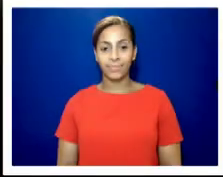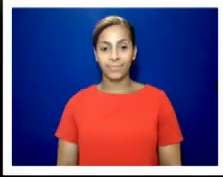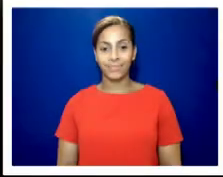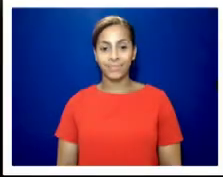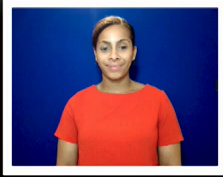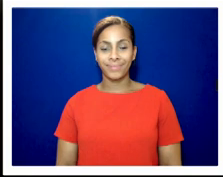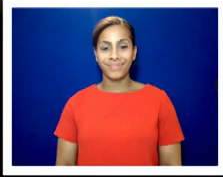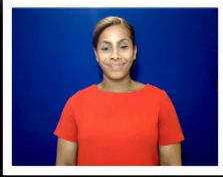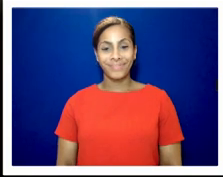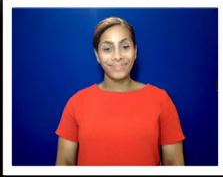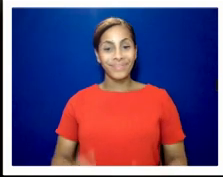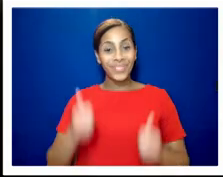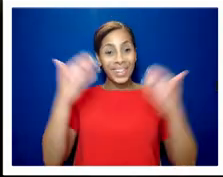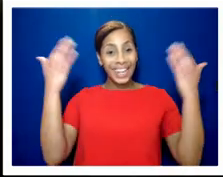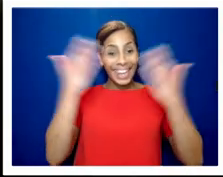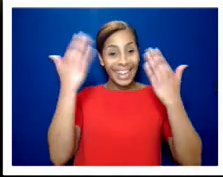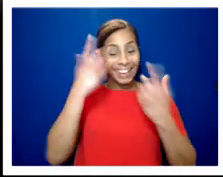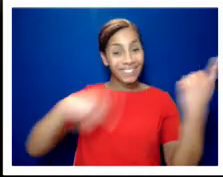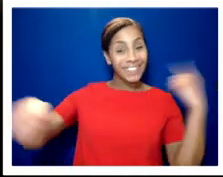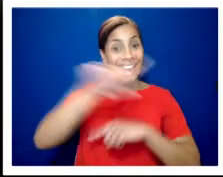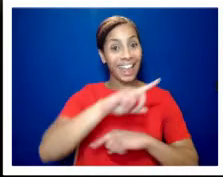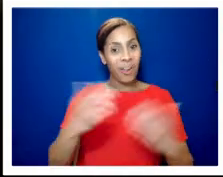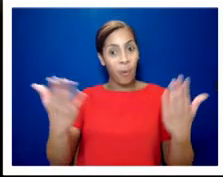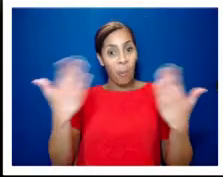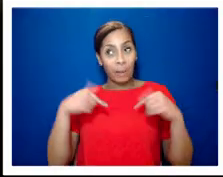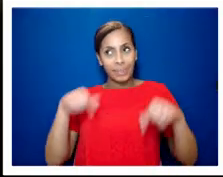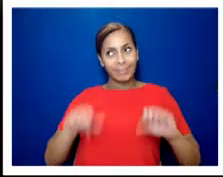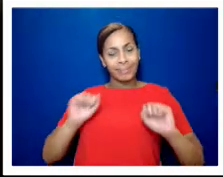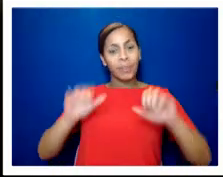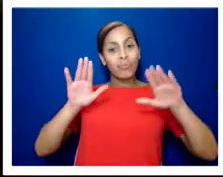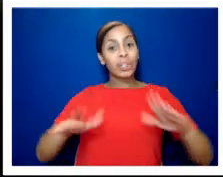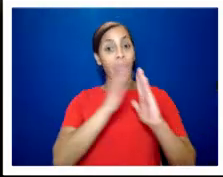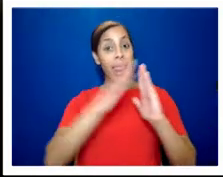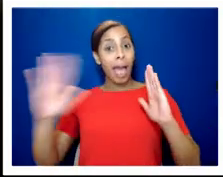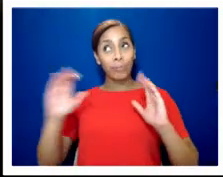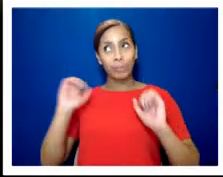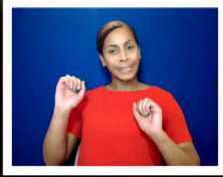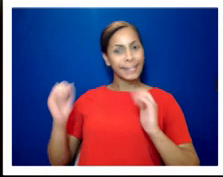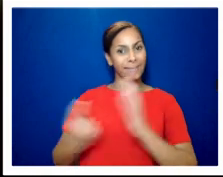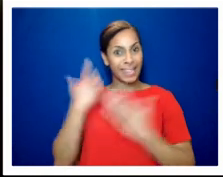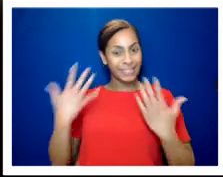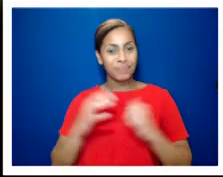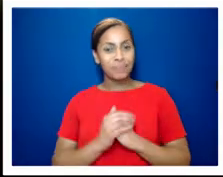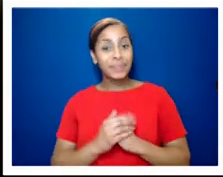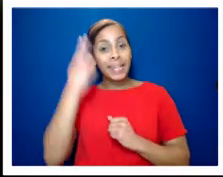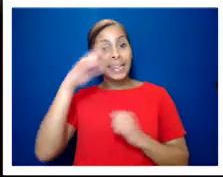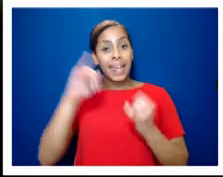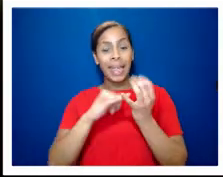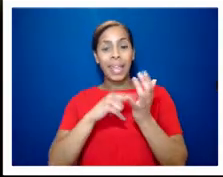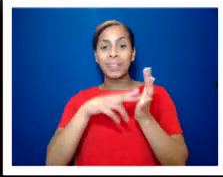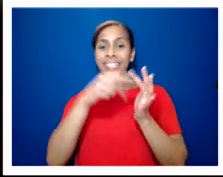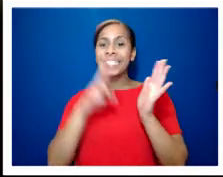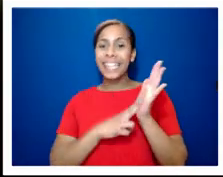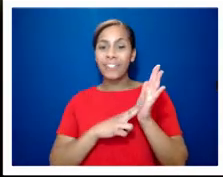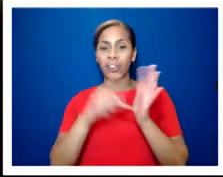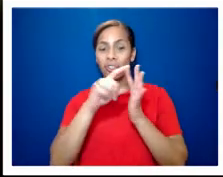good evening everybody and welcome to this british library event my name is stephen dryden i am a sound librarian at the british